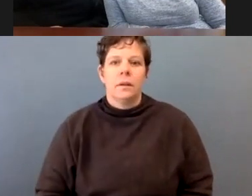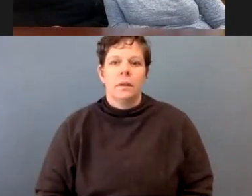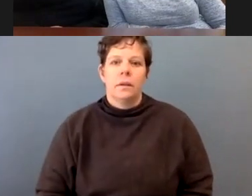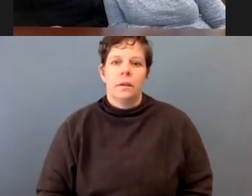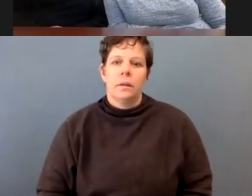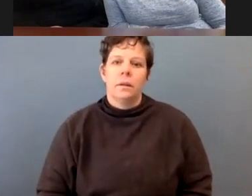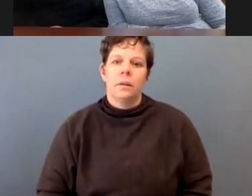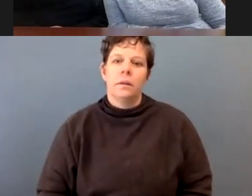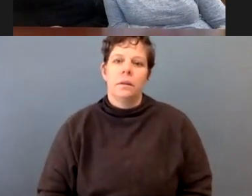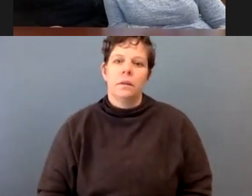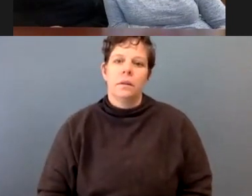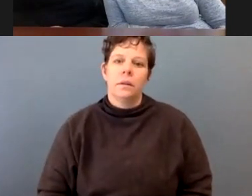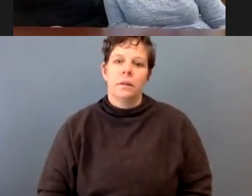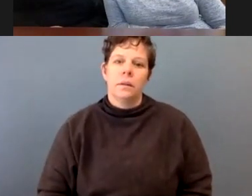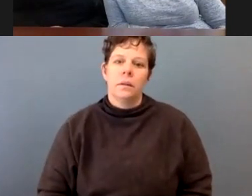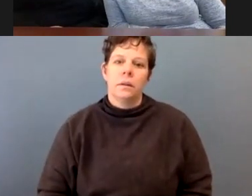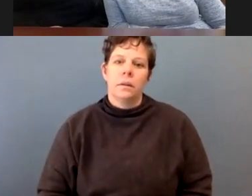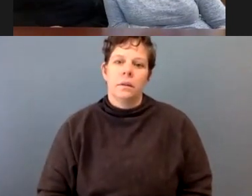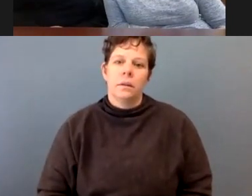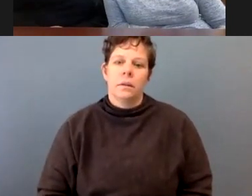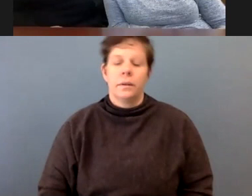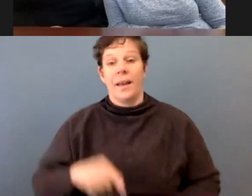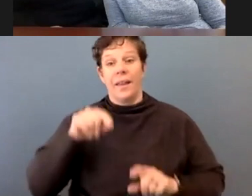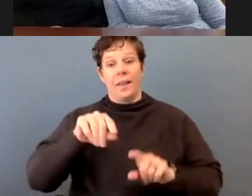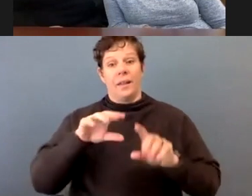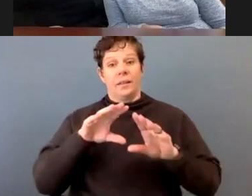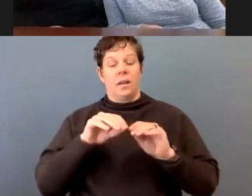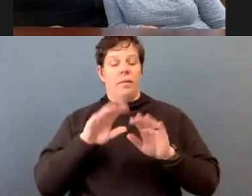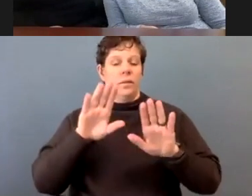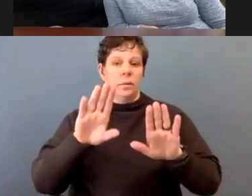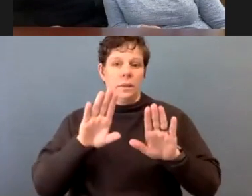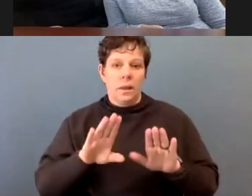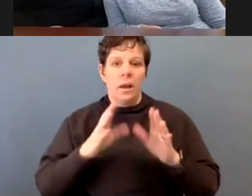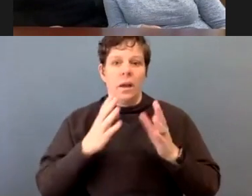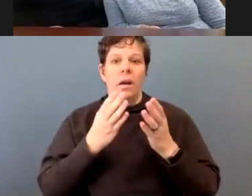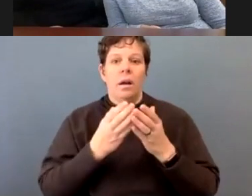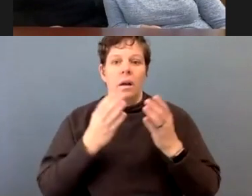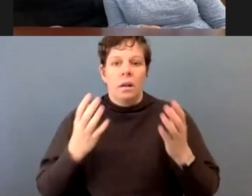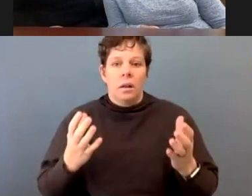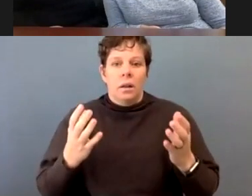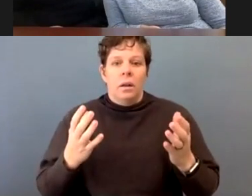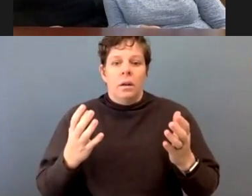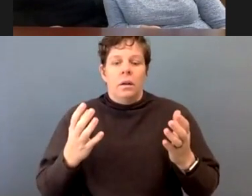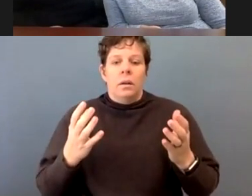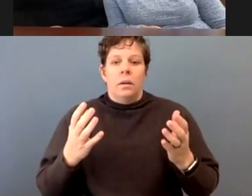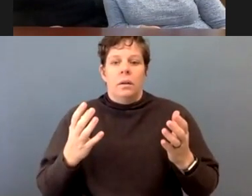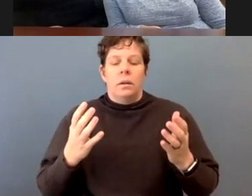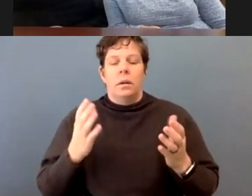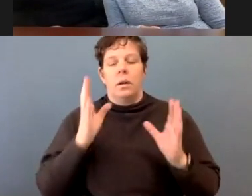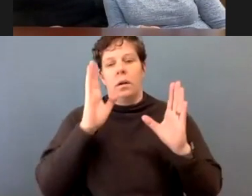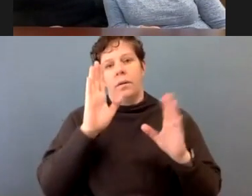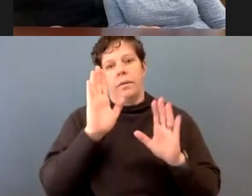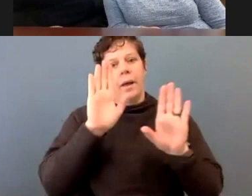This was an excellent conference, lots of excellent speakers,